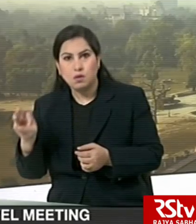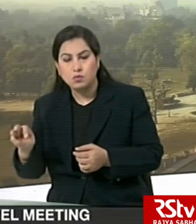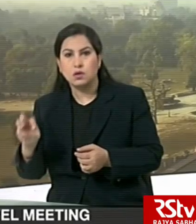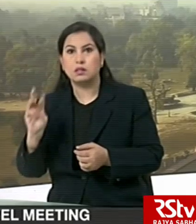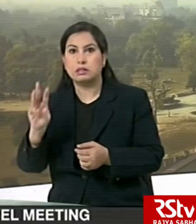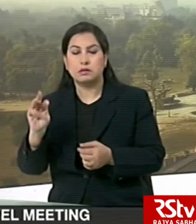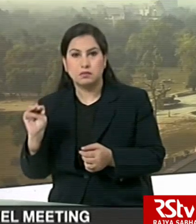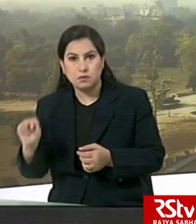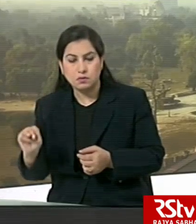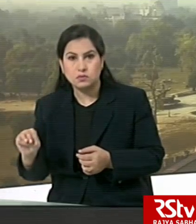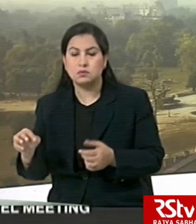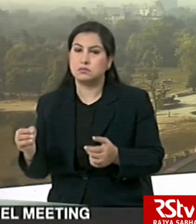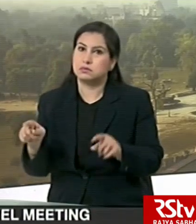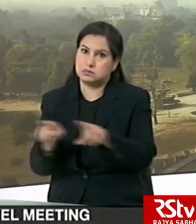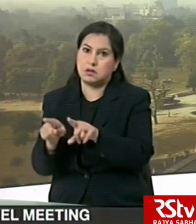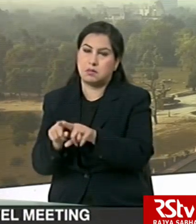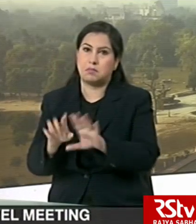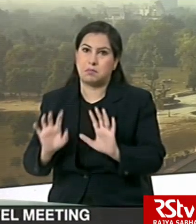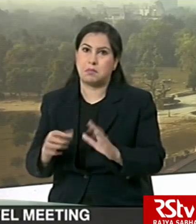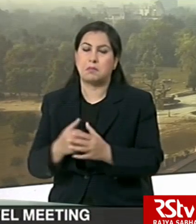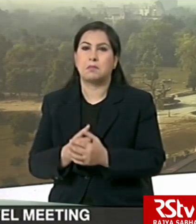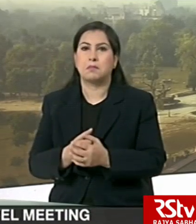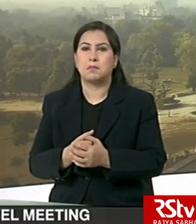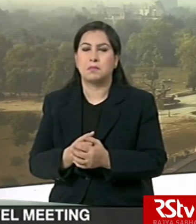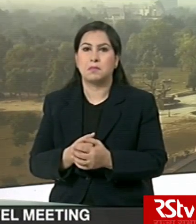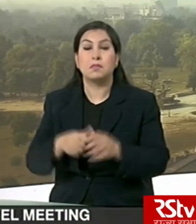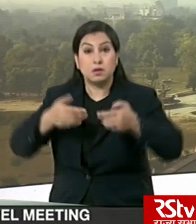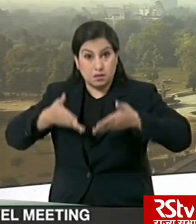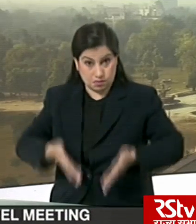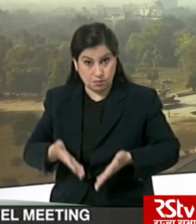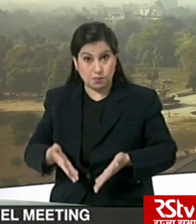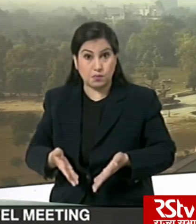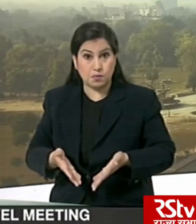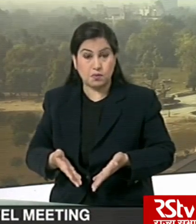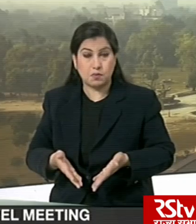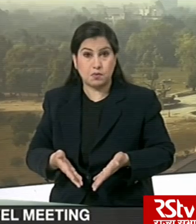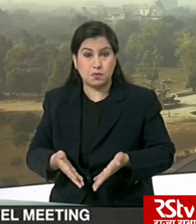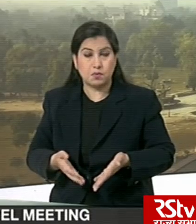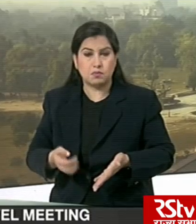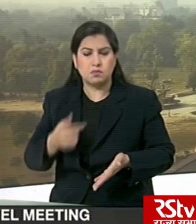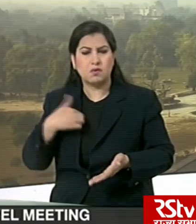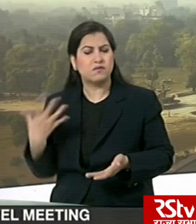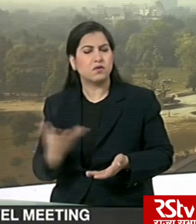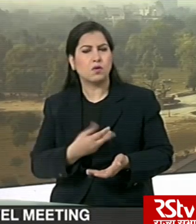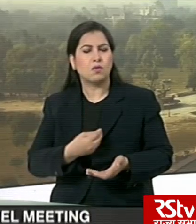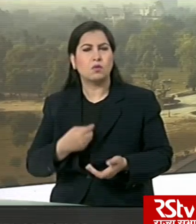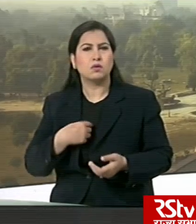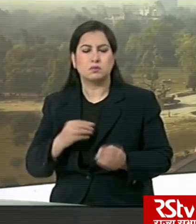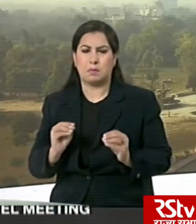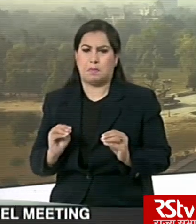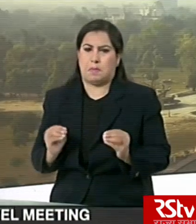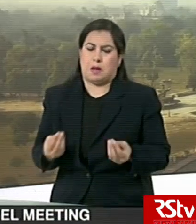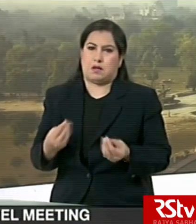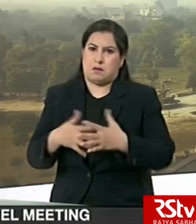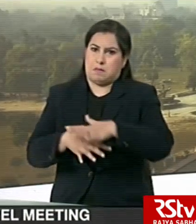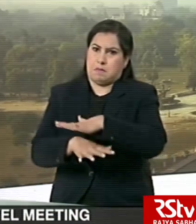1000, like that. Right now, we are quite well placed